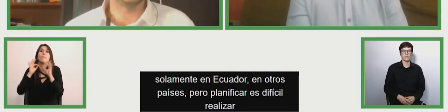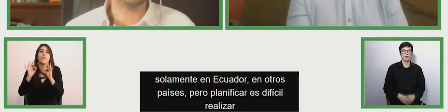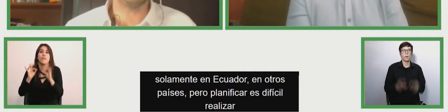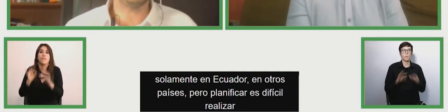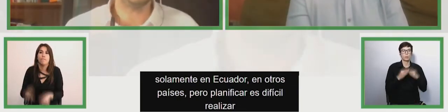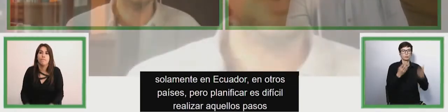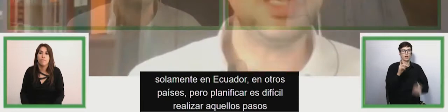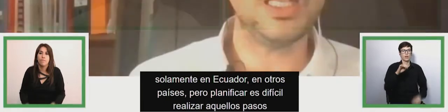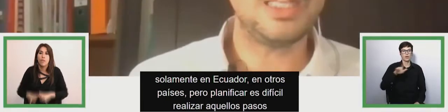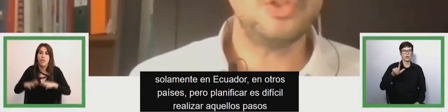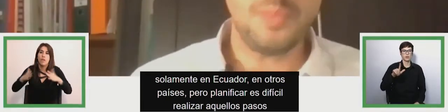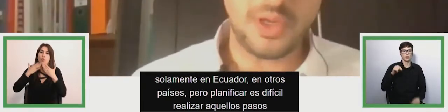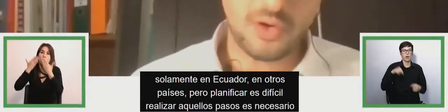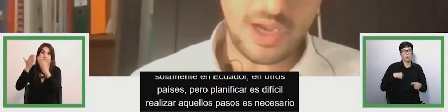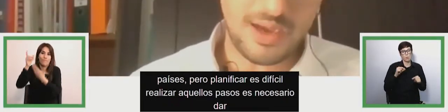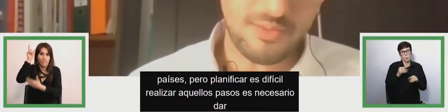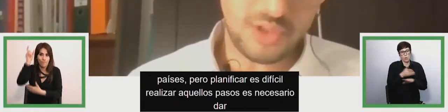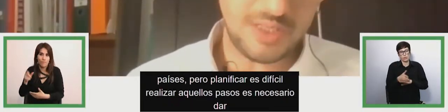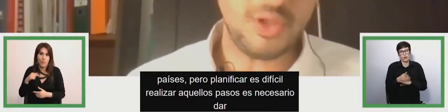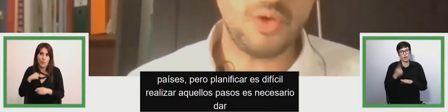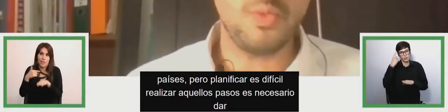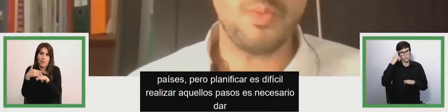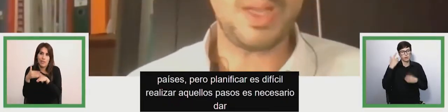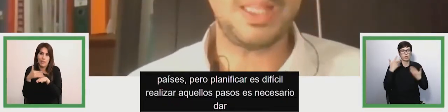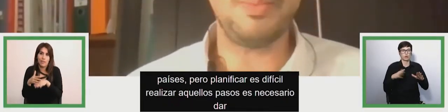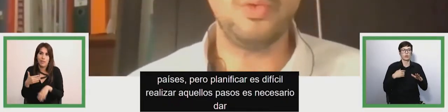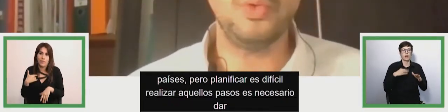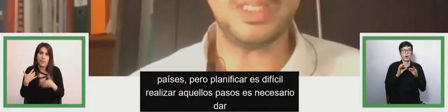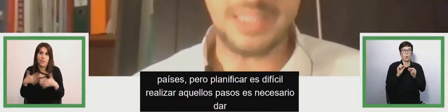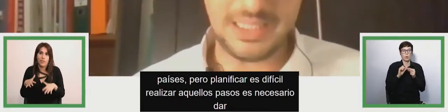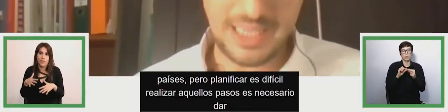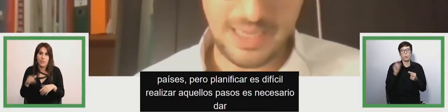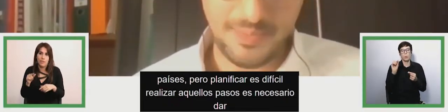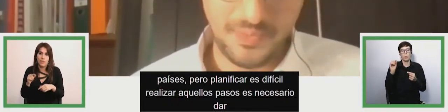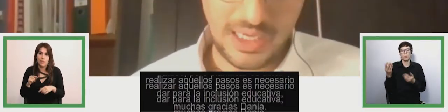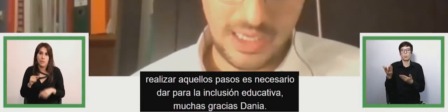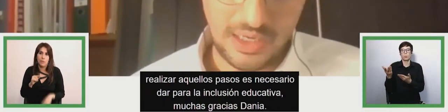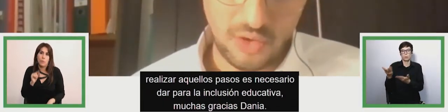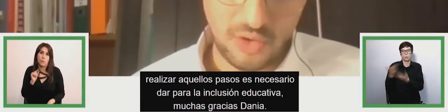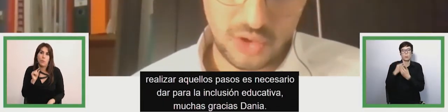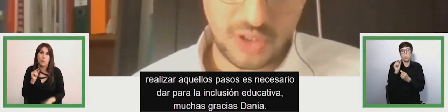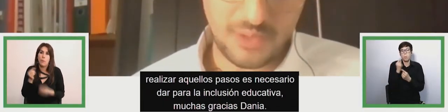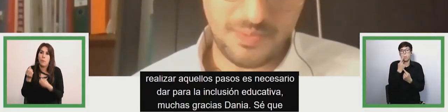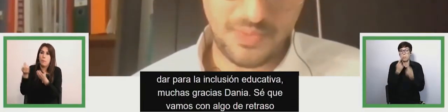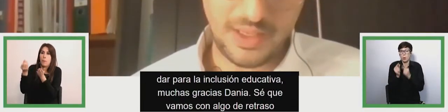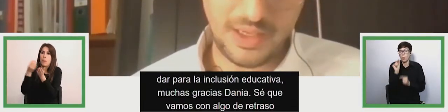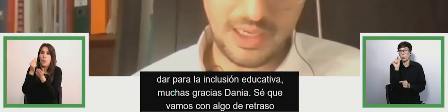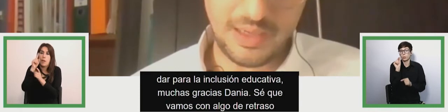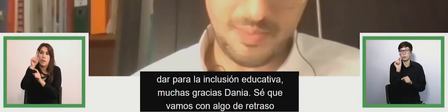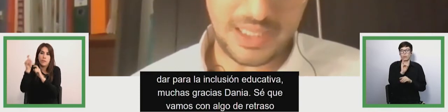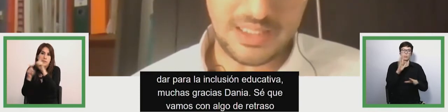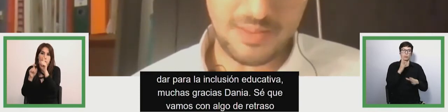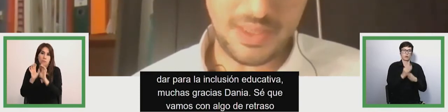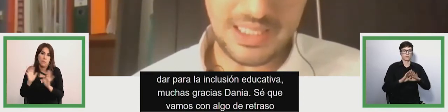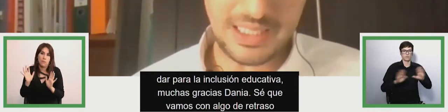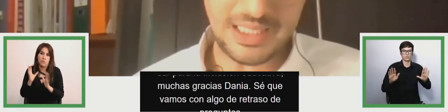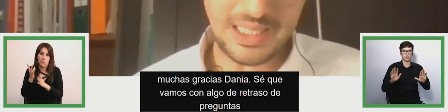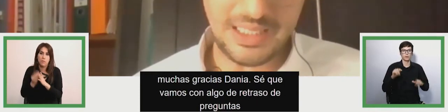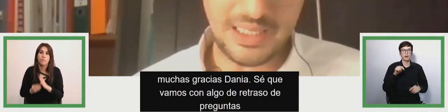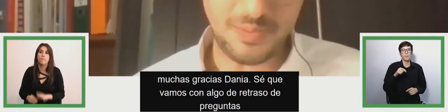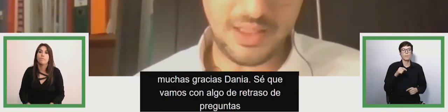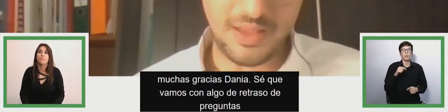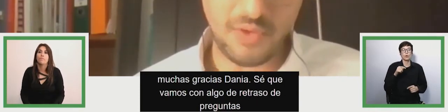thank you very much we're slightly late there's a couple of questions from um participants